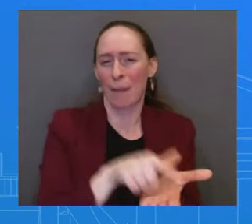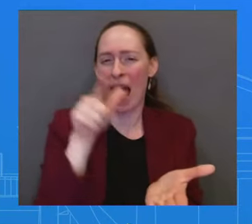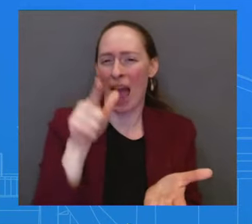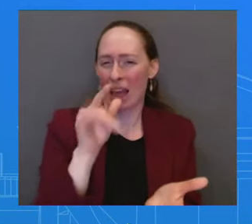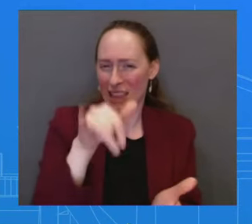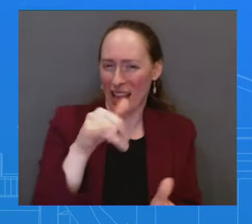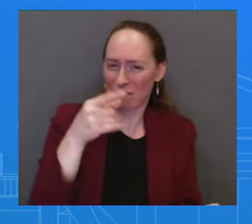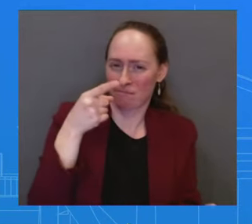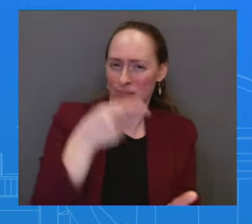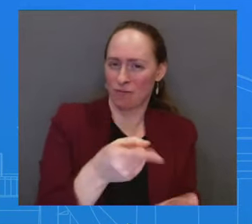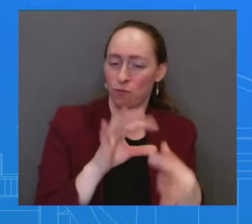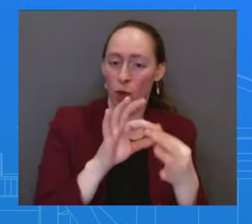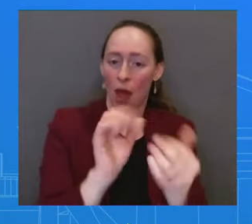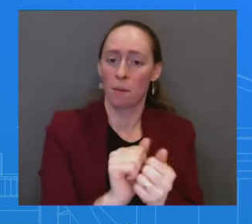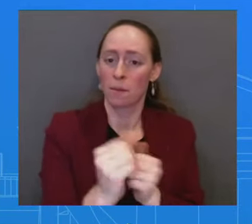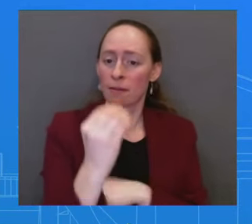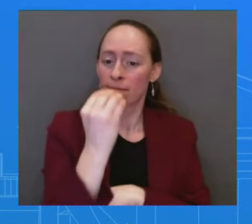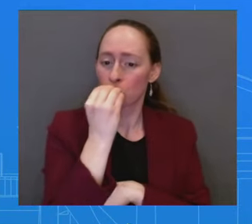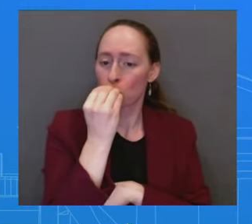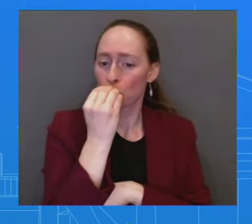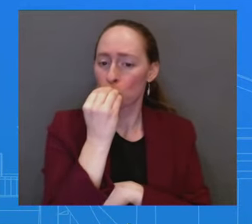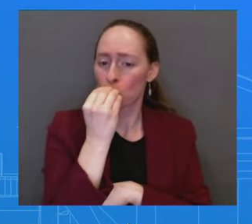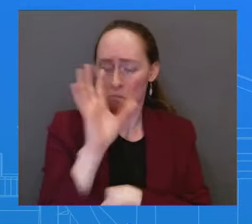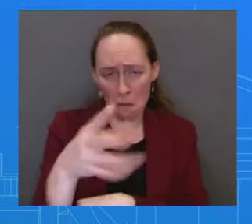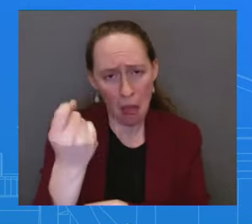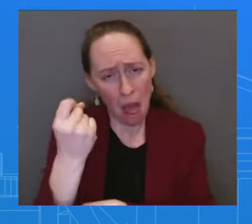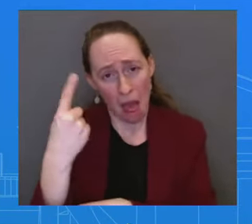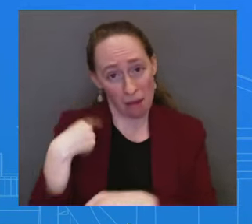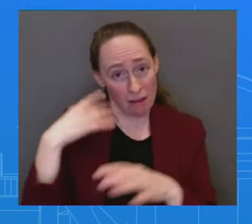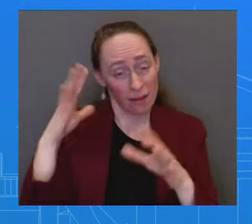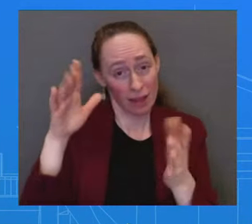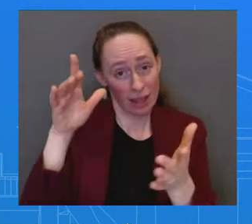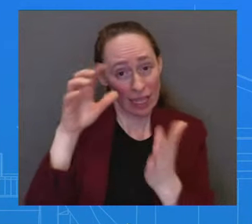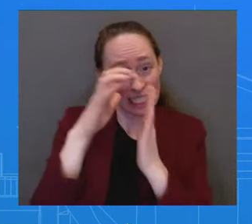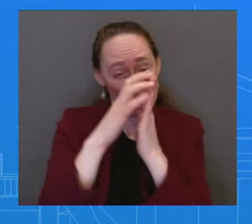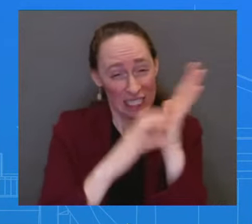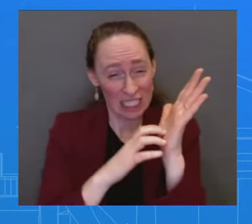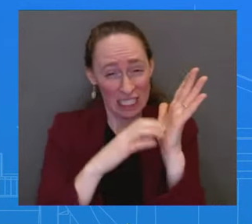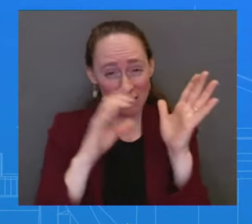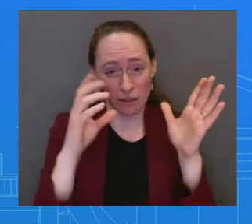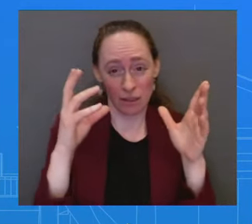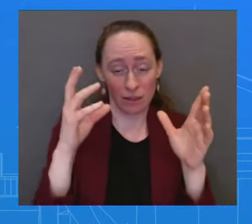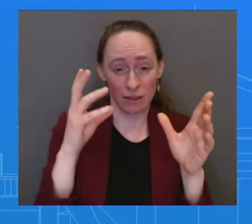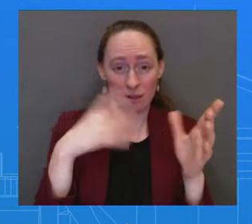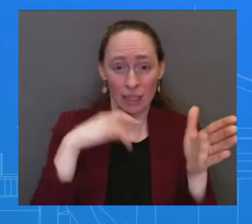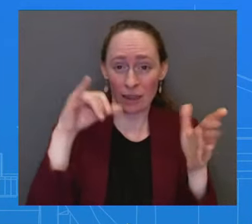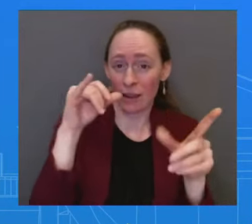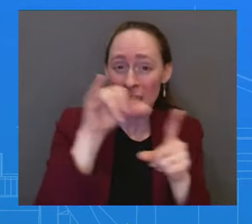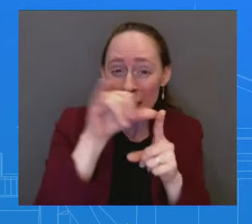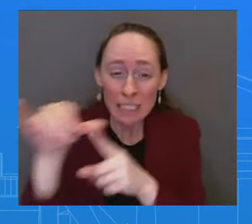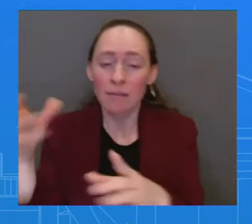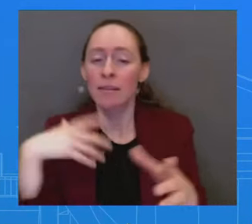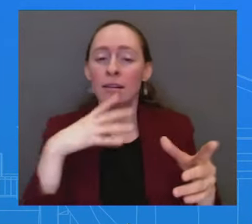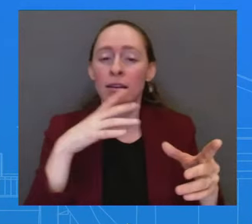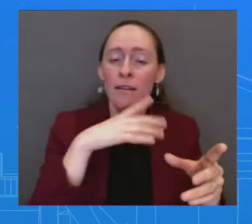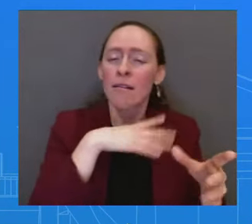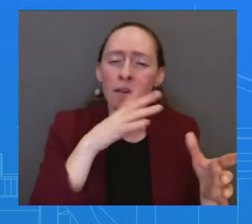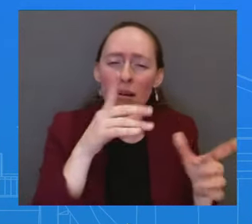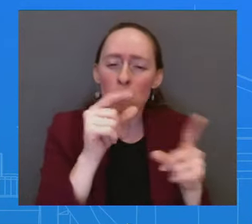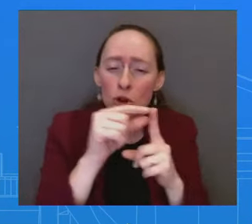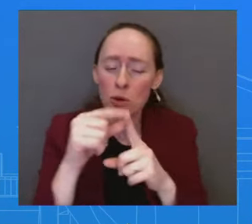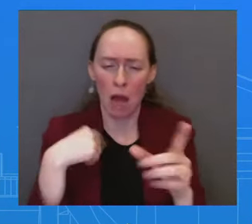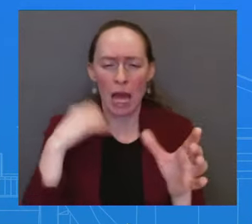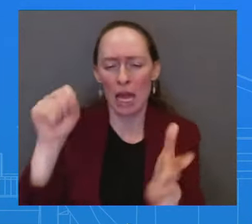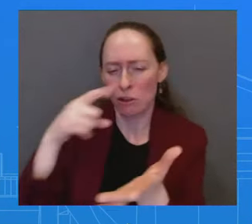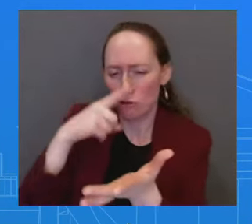export for profit of Yemeni petroleum products. They are not going to be allowed to profit off of this. There are five licenses